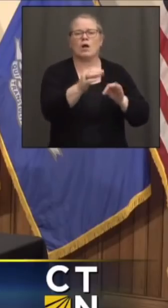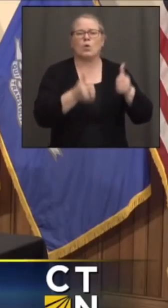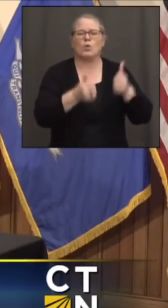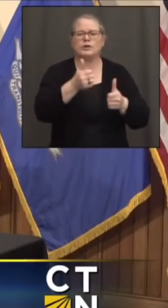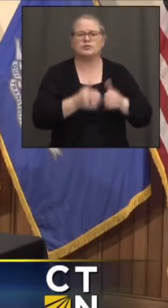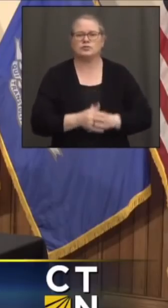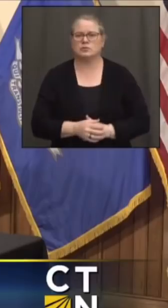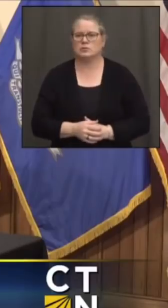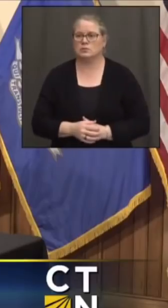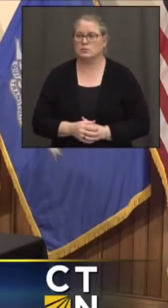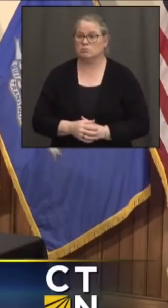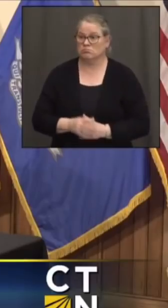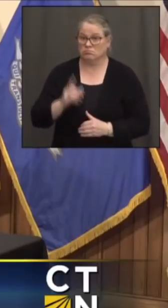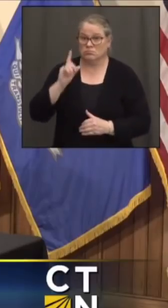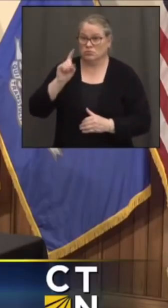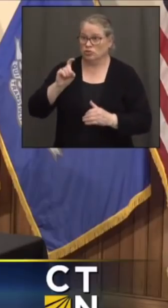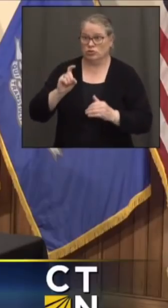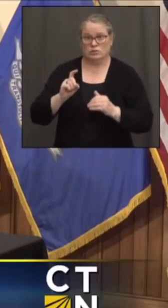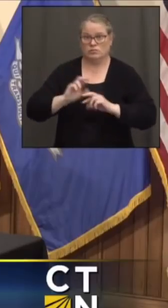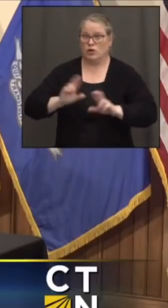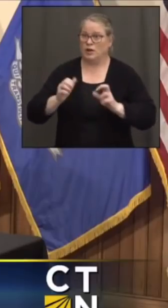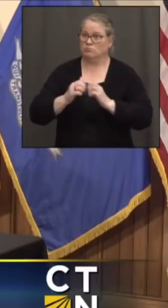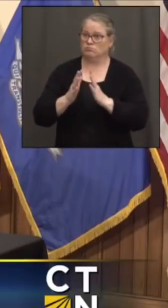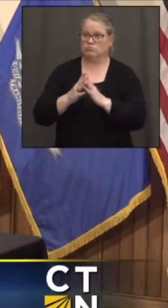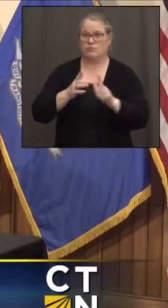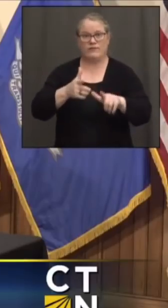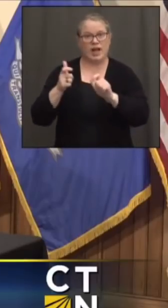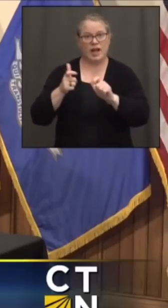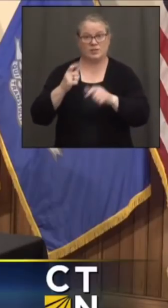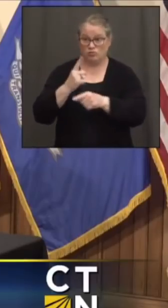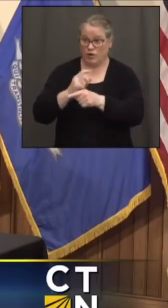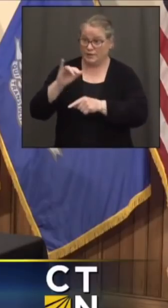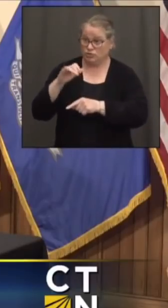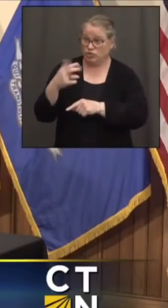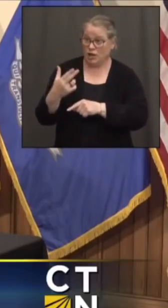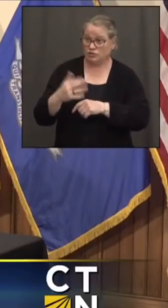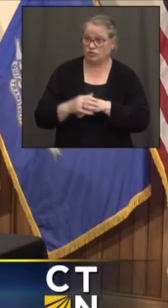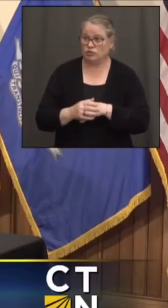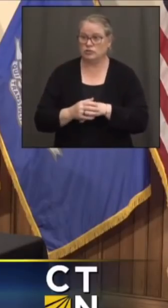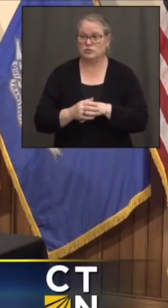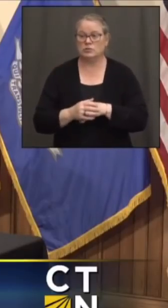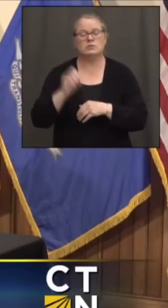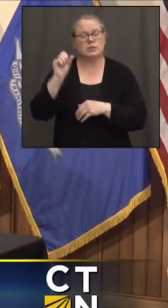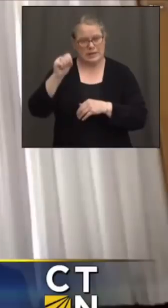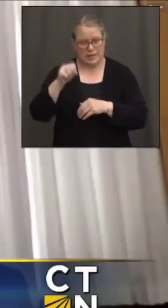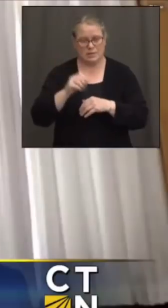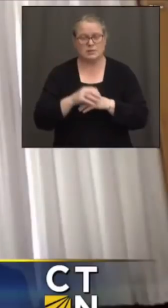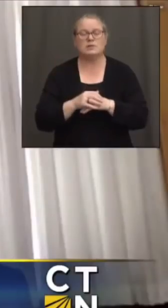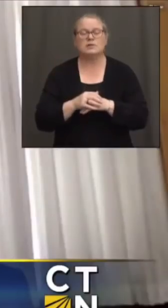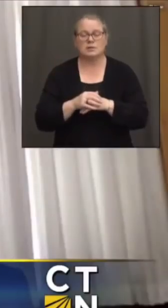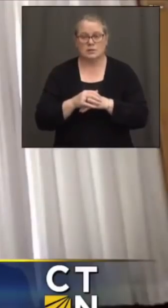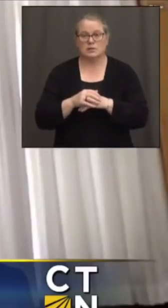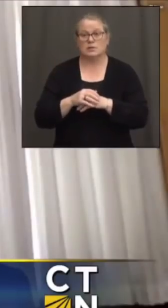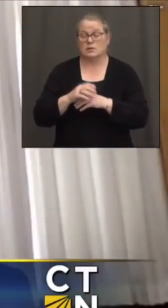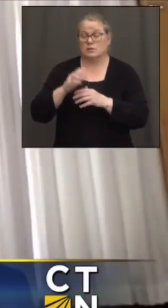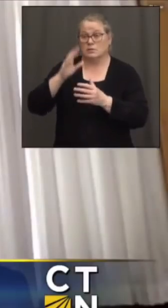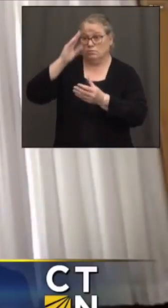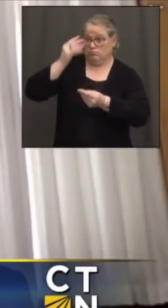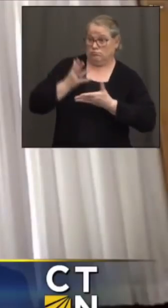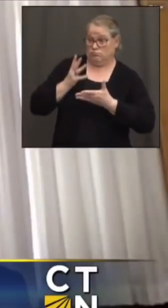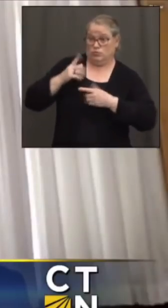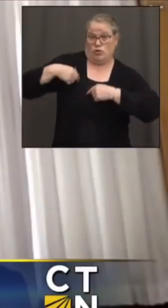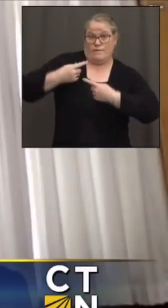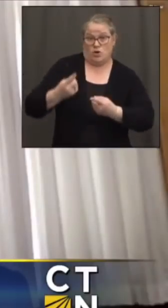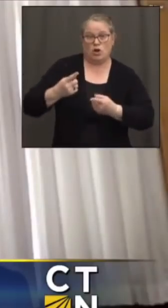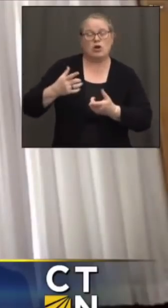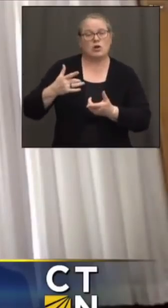Pretty fast, right, Josh? That's right. You know, as has been communicated so far, we're expecting the ACIP